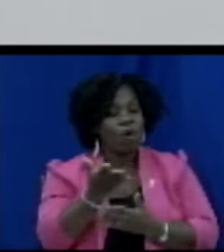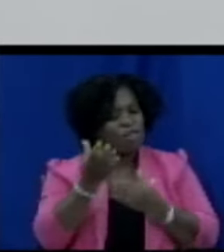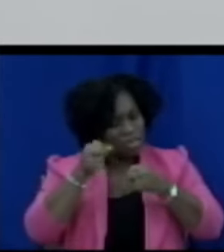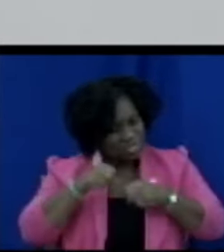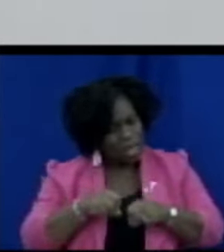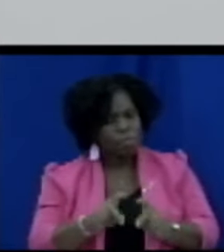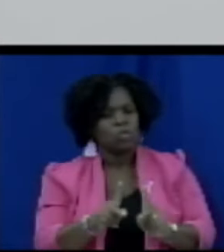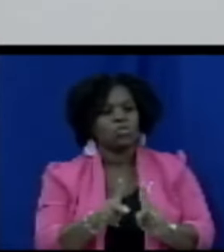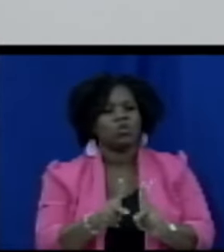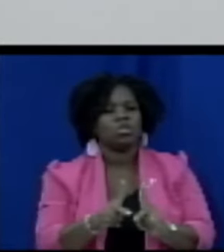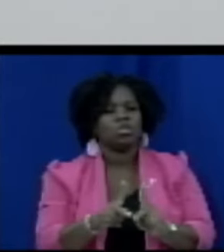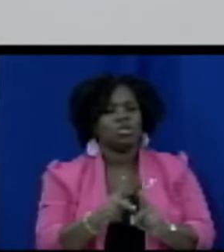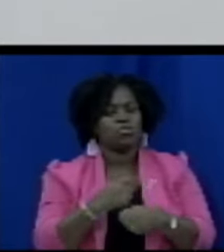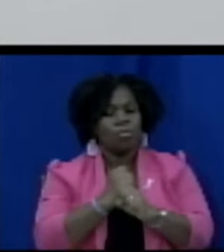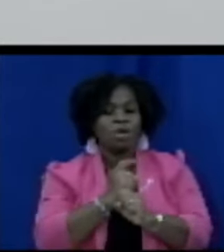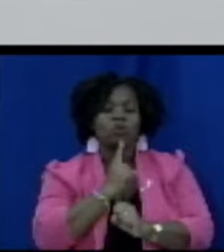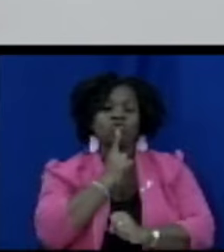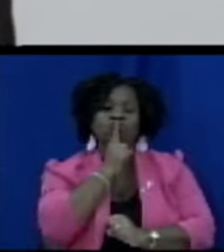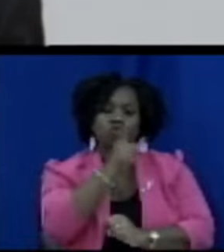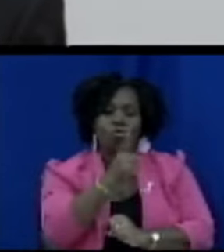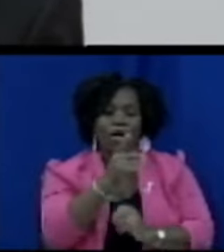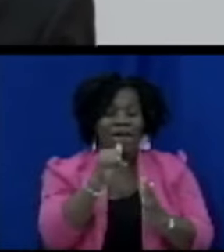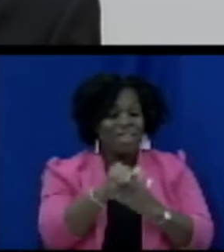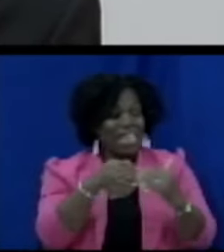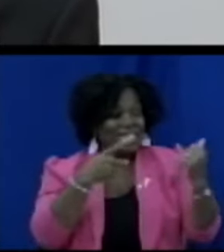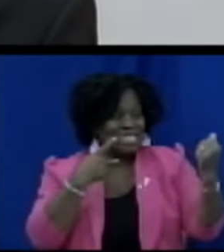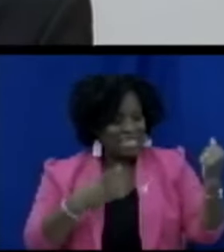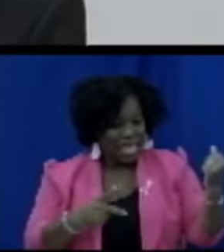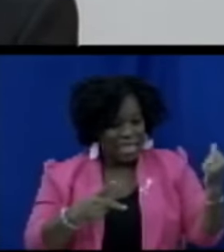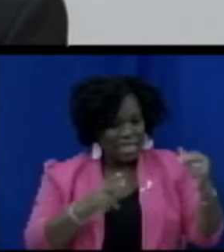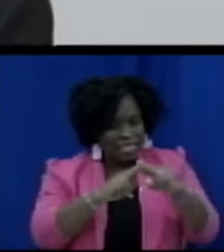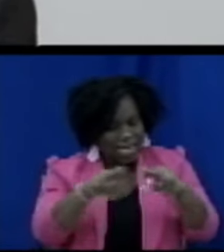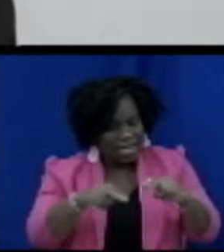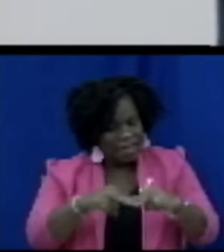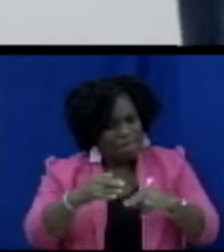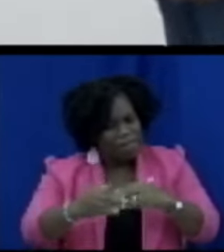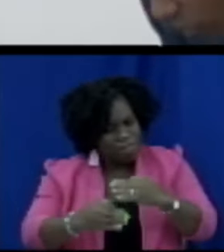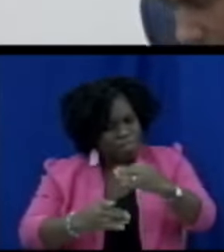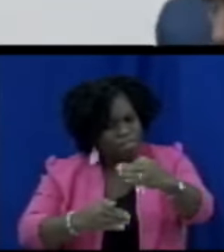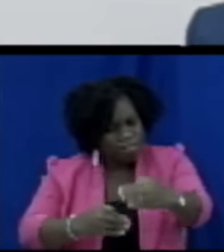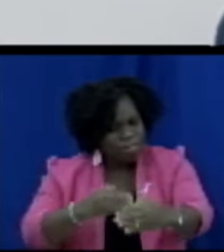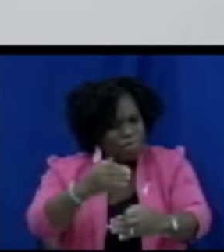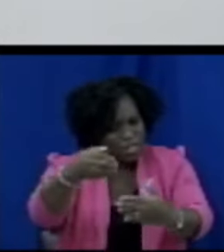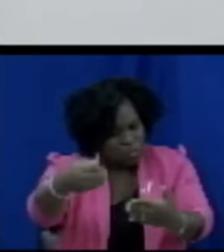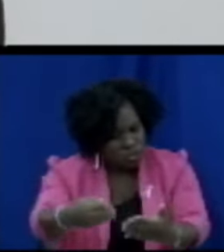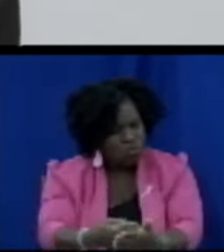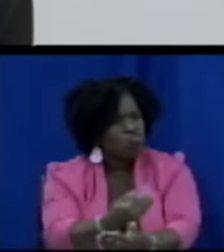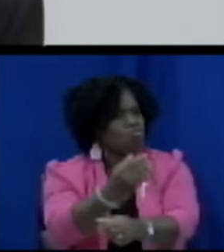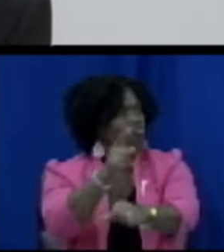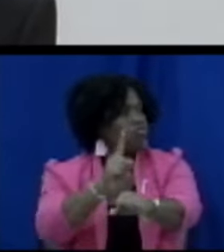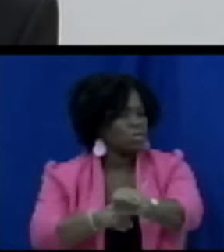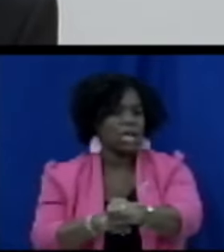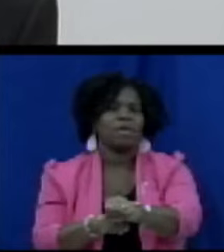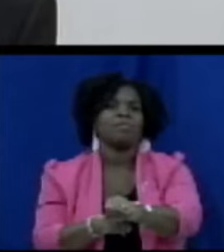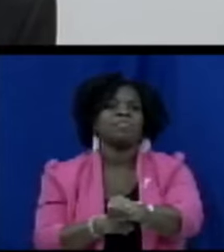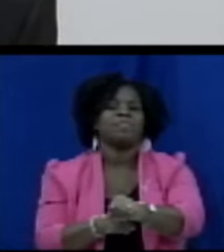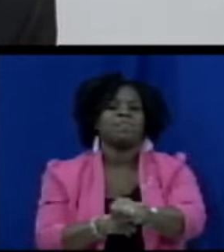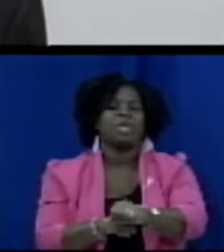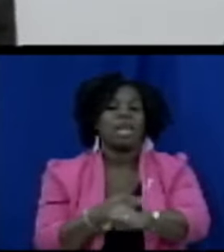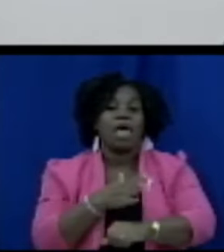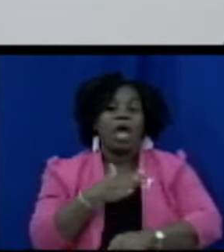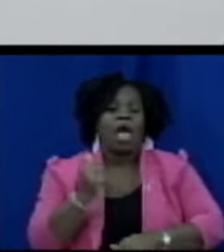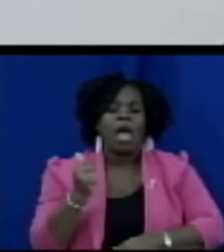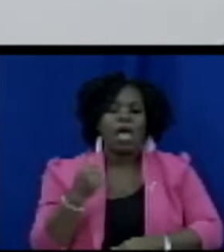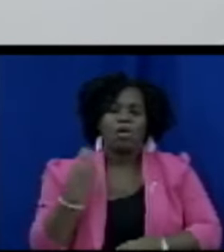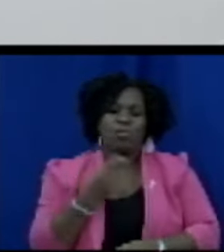opportunity to ensure that St. Kitts and Nipis moves into the new era and we